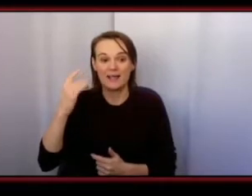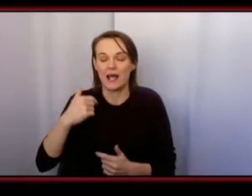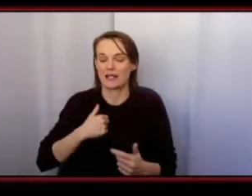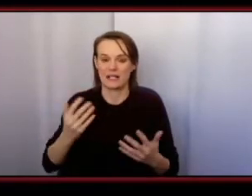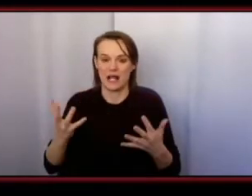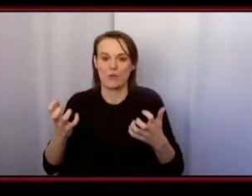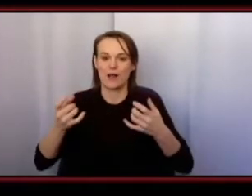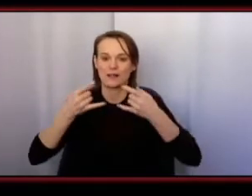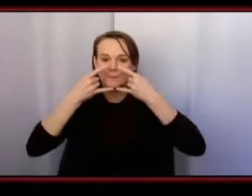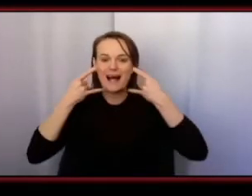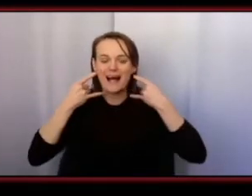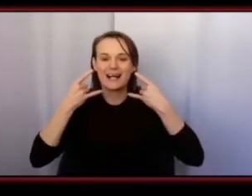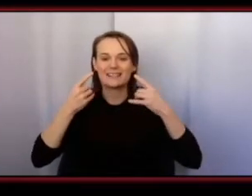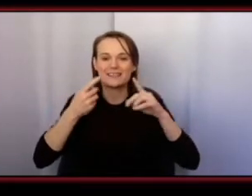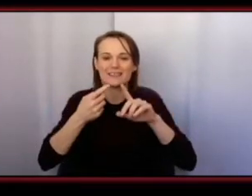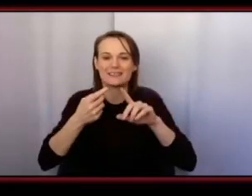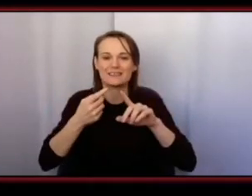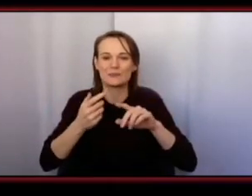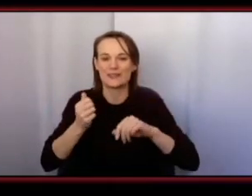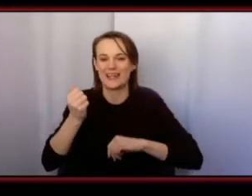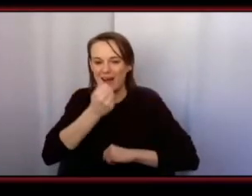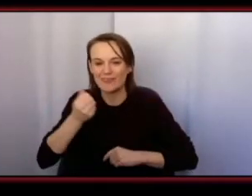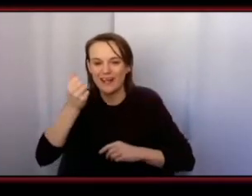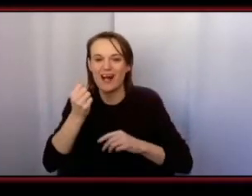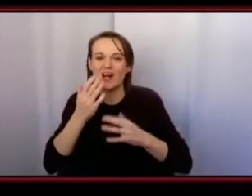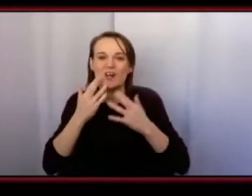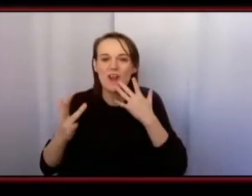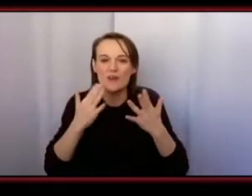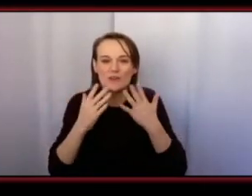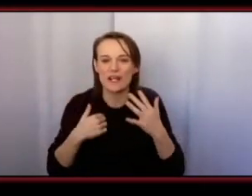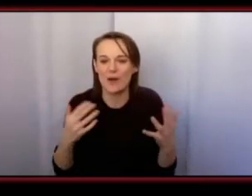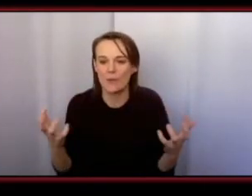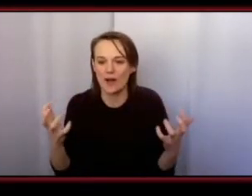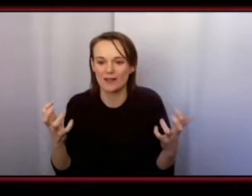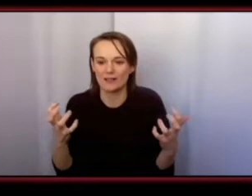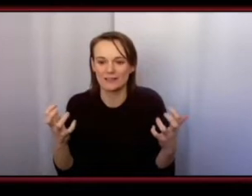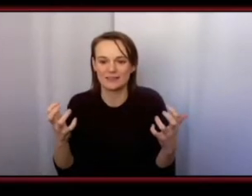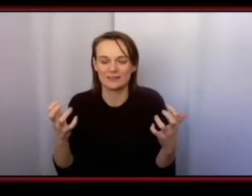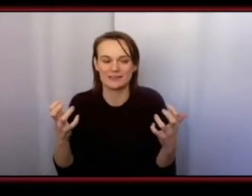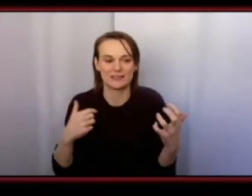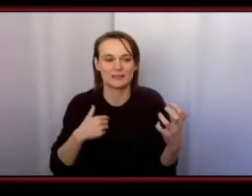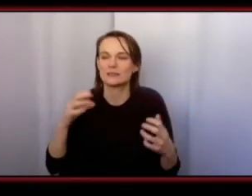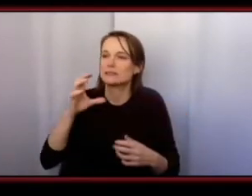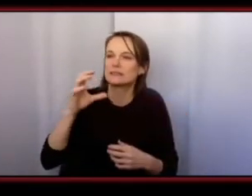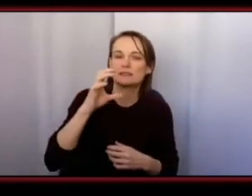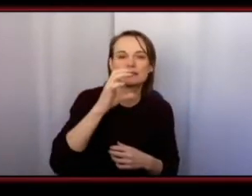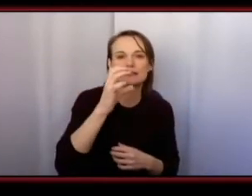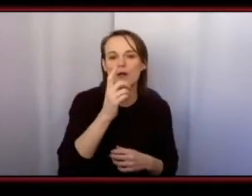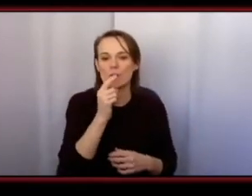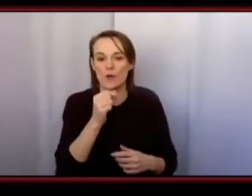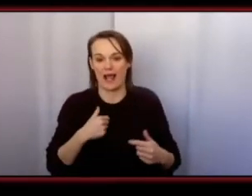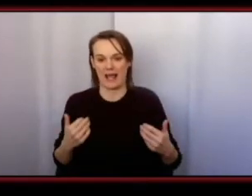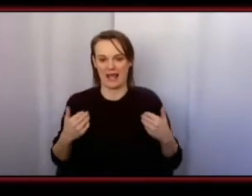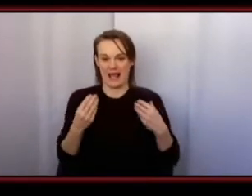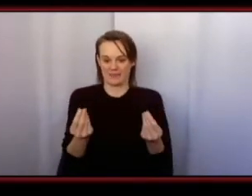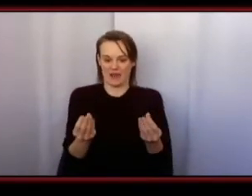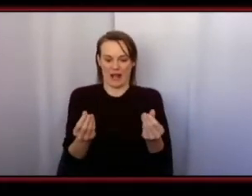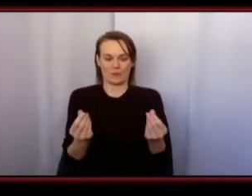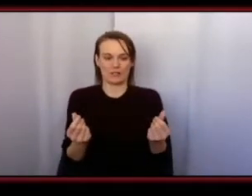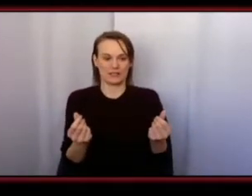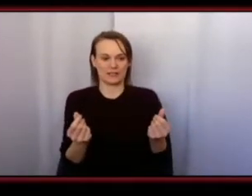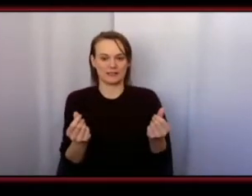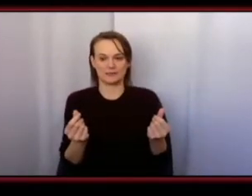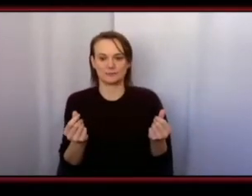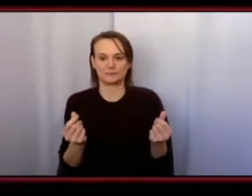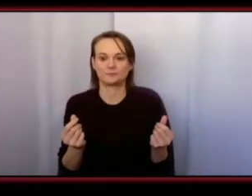couldn't find one in my area so i looked around and i found someone that could make me a mask i already had the fabric and then it